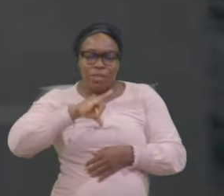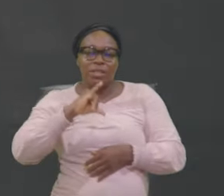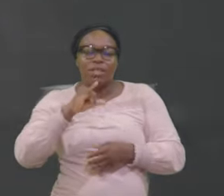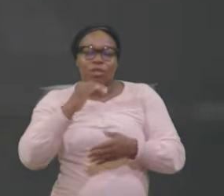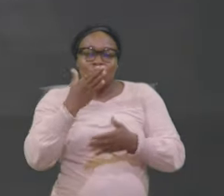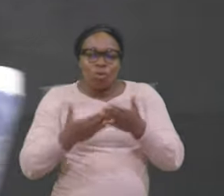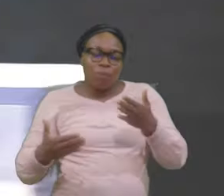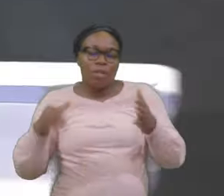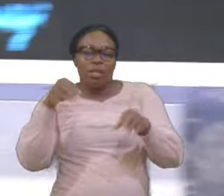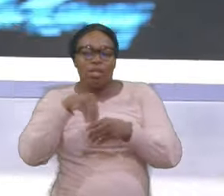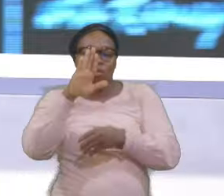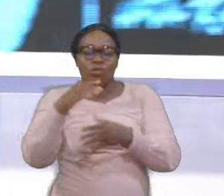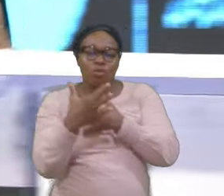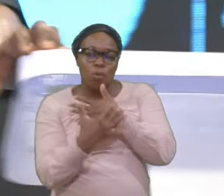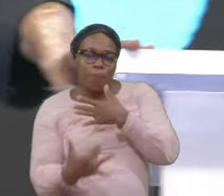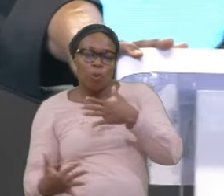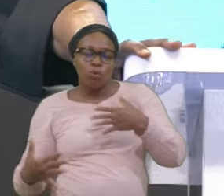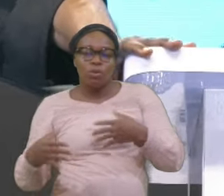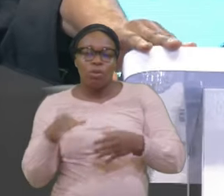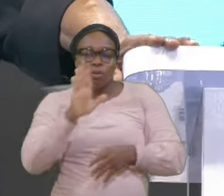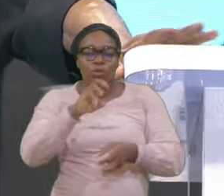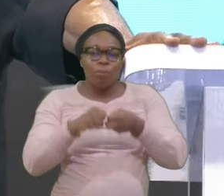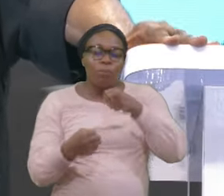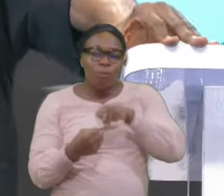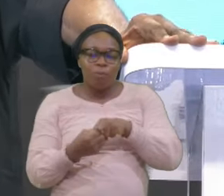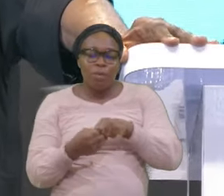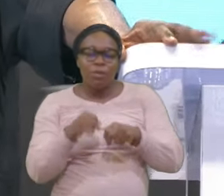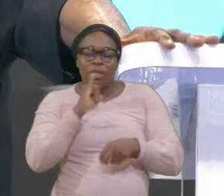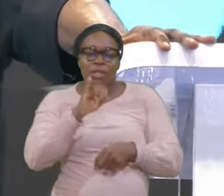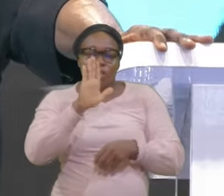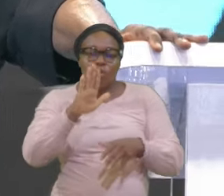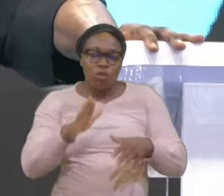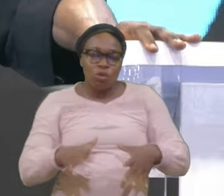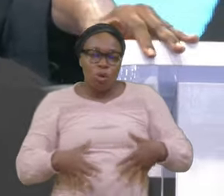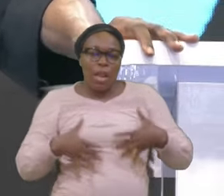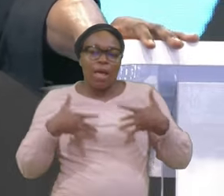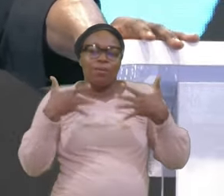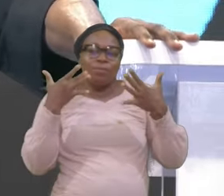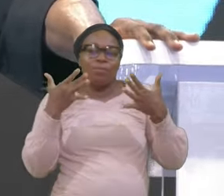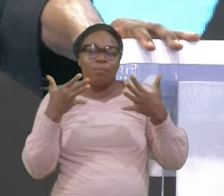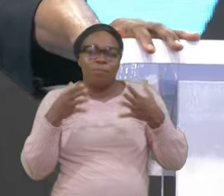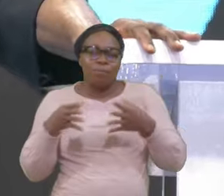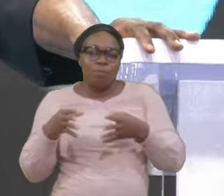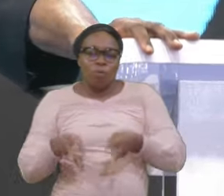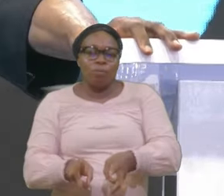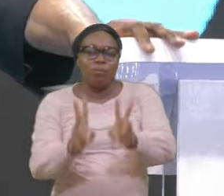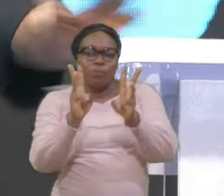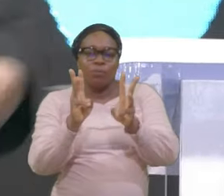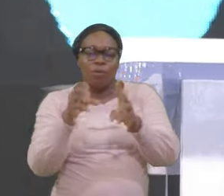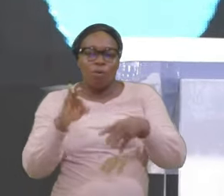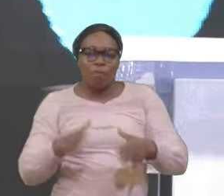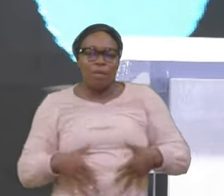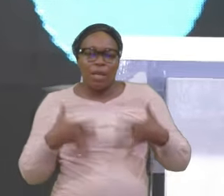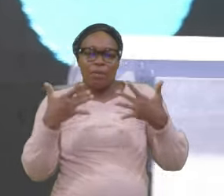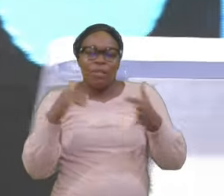Your problem Is your lifestyle And it's your lifestyle That